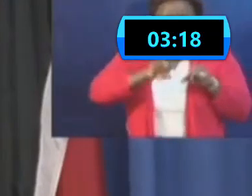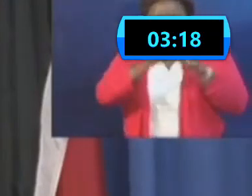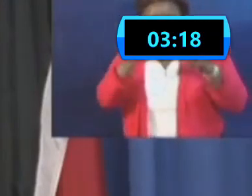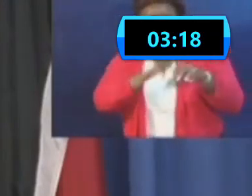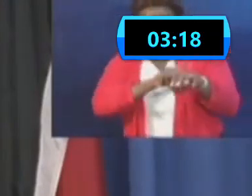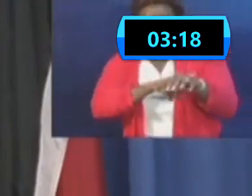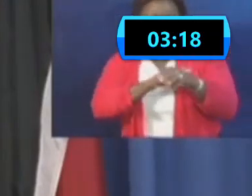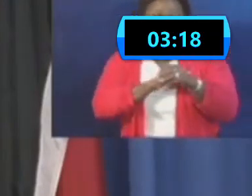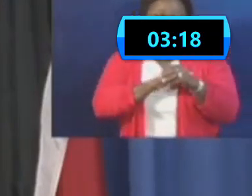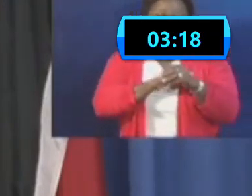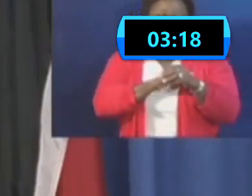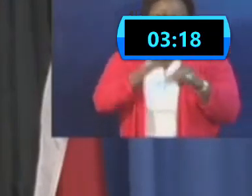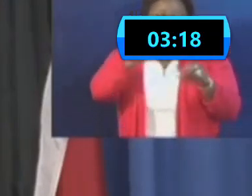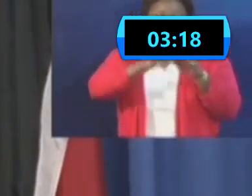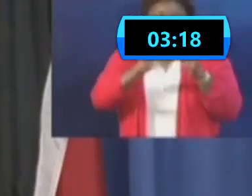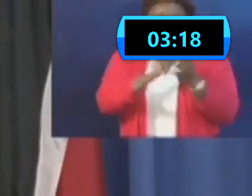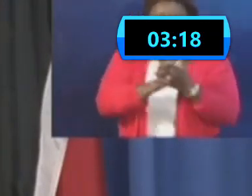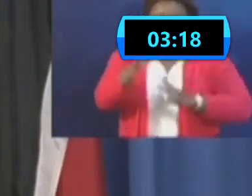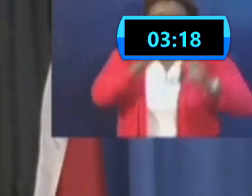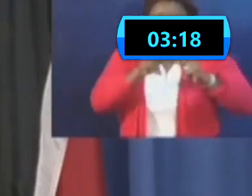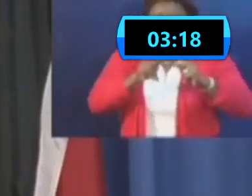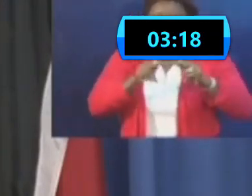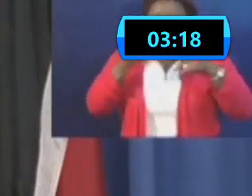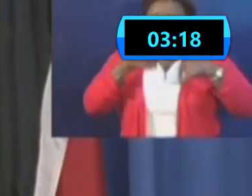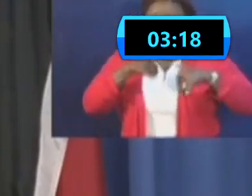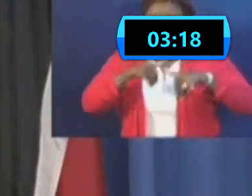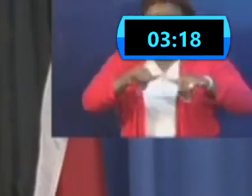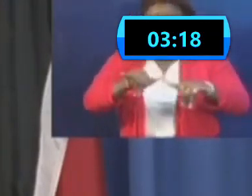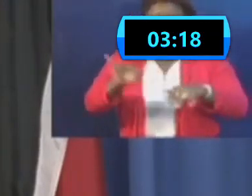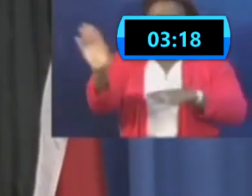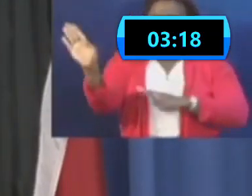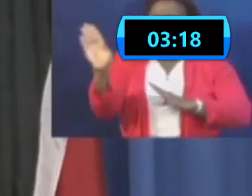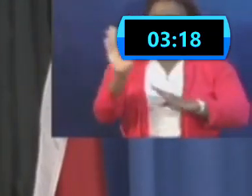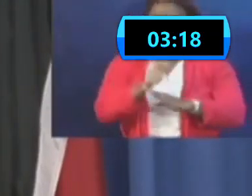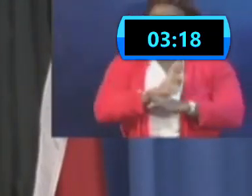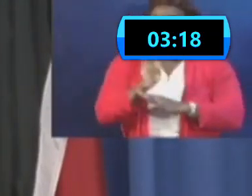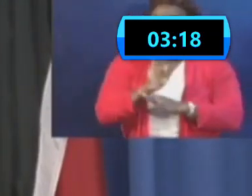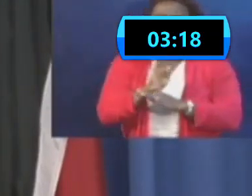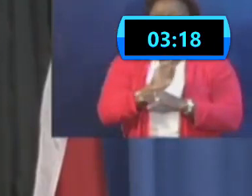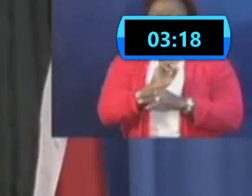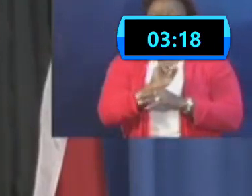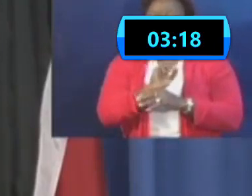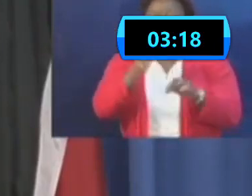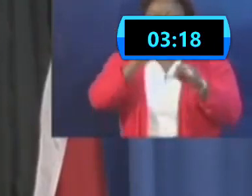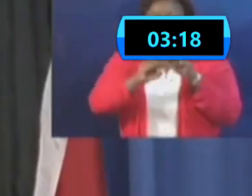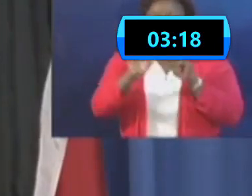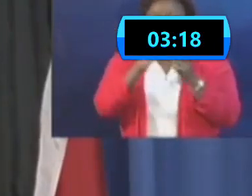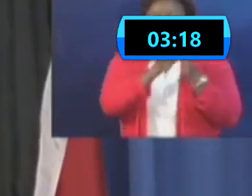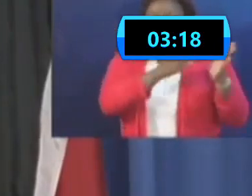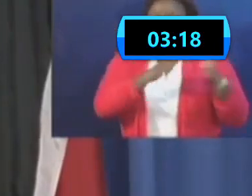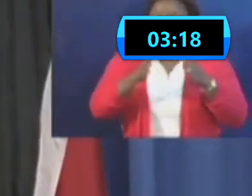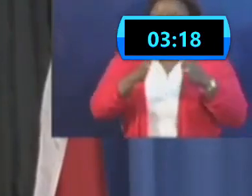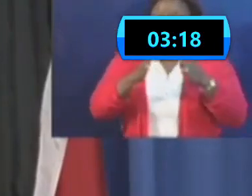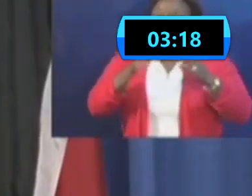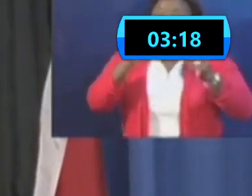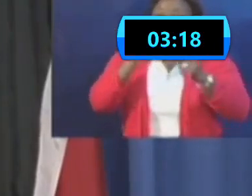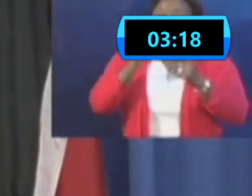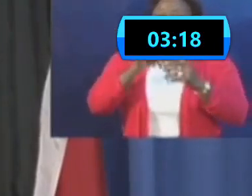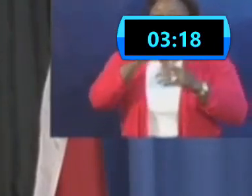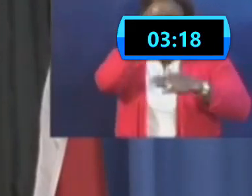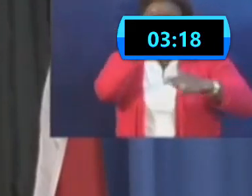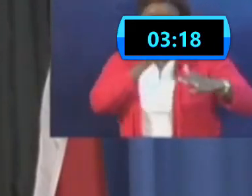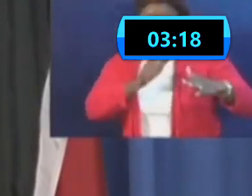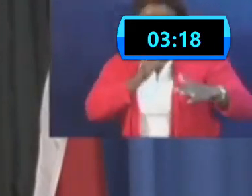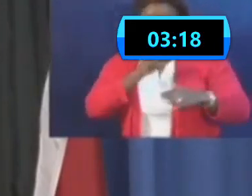else so that there are people available to continue the business processes across the board. So those plans, private sector, public